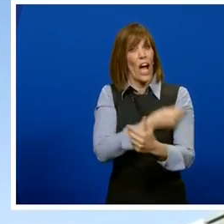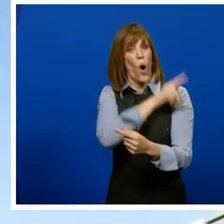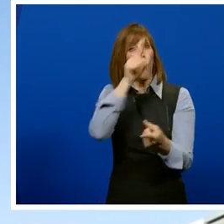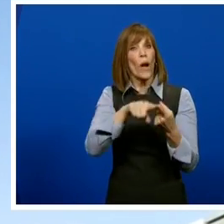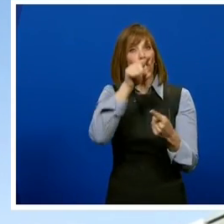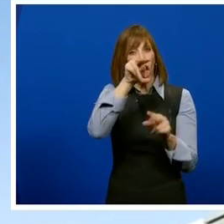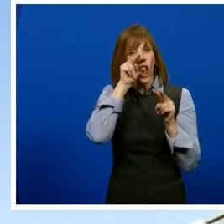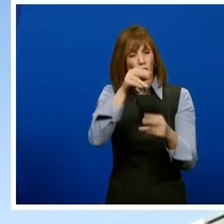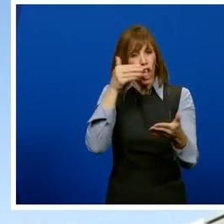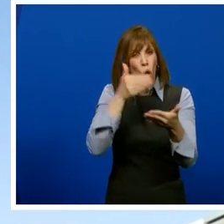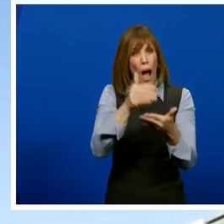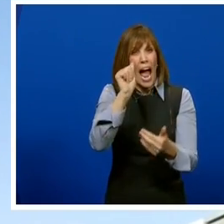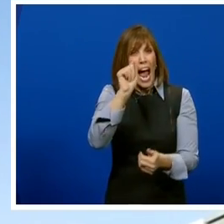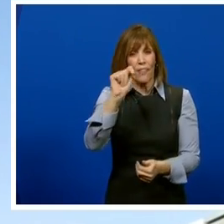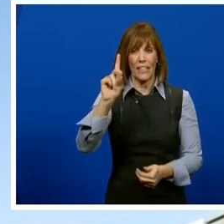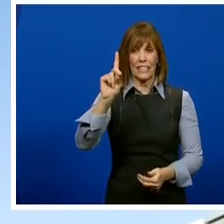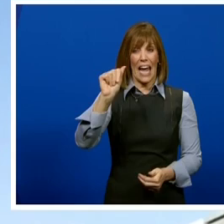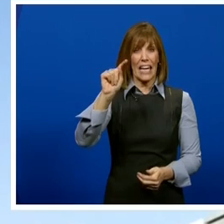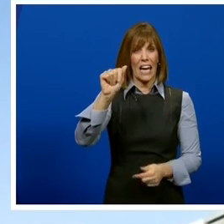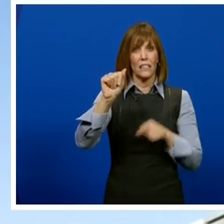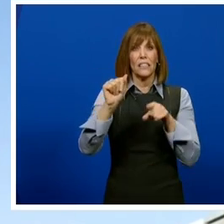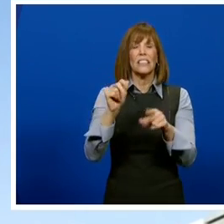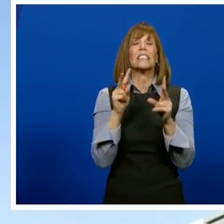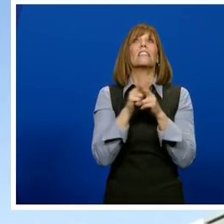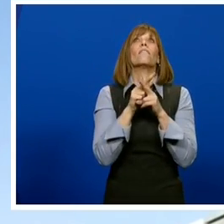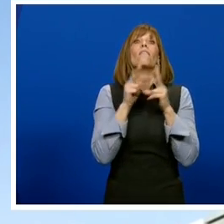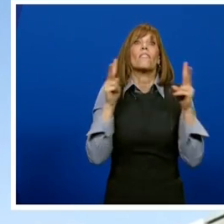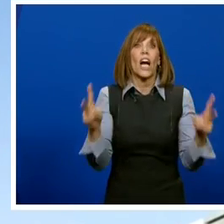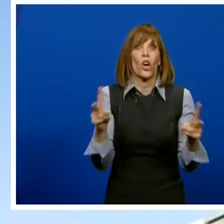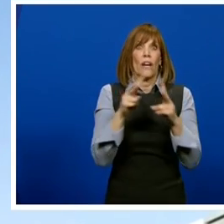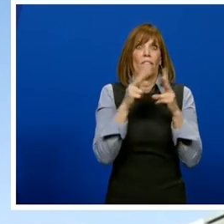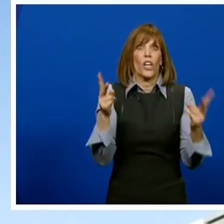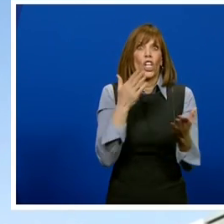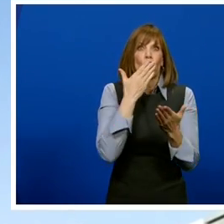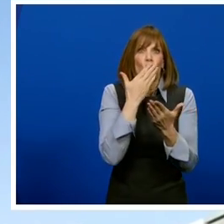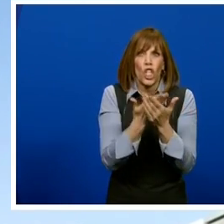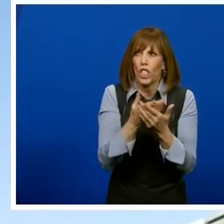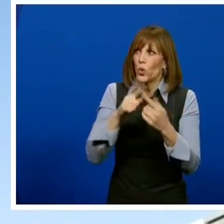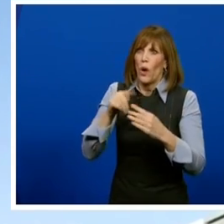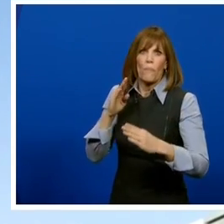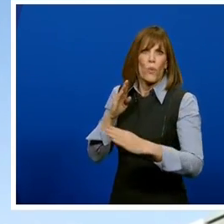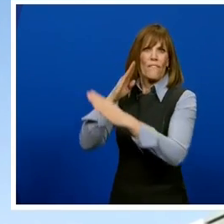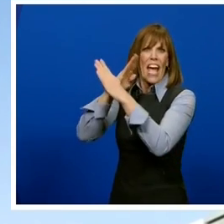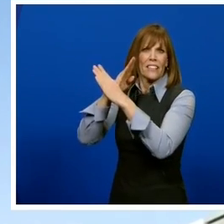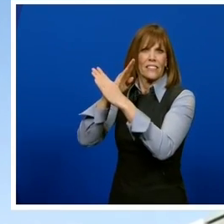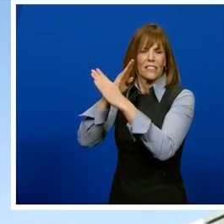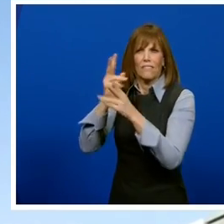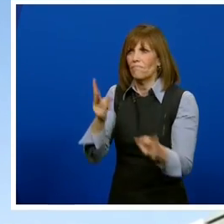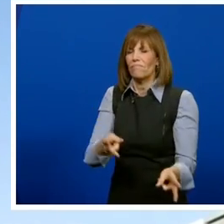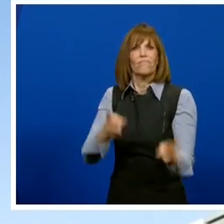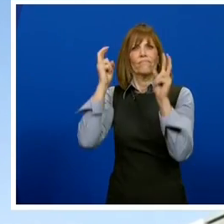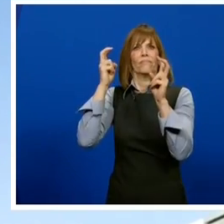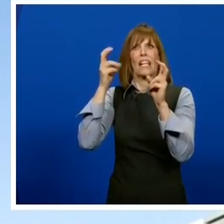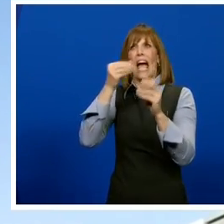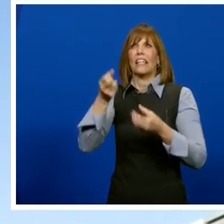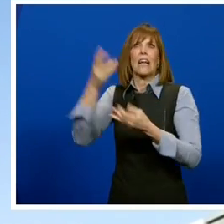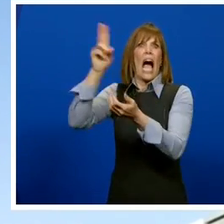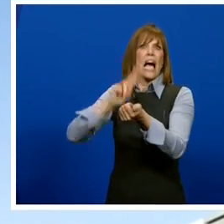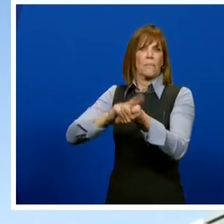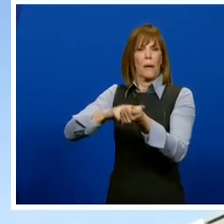carefully at the data, it is exceptionally good at preventing severe disease and hospitalization.